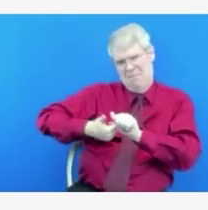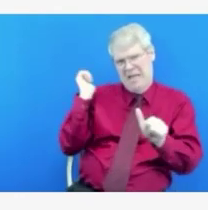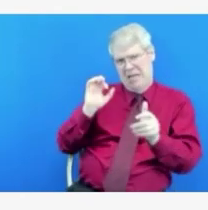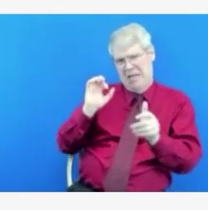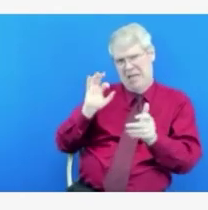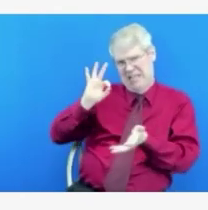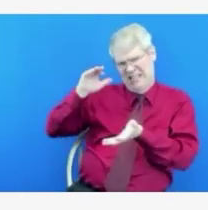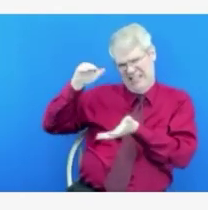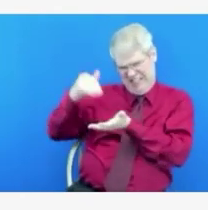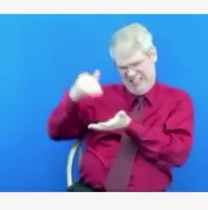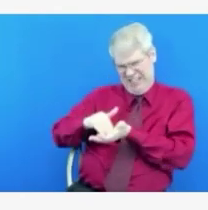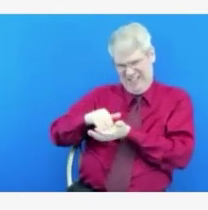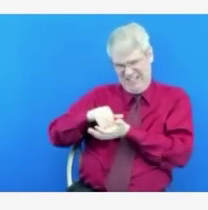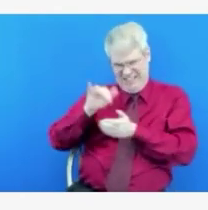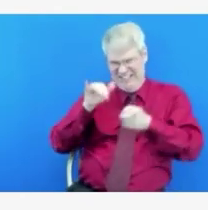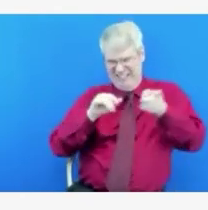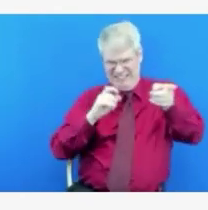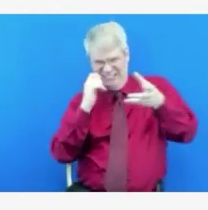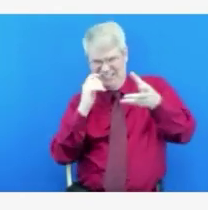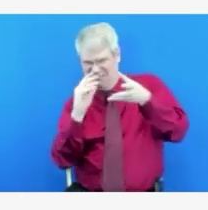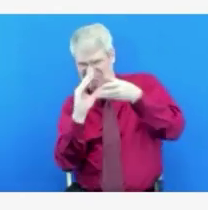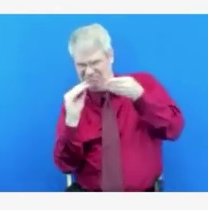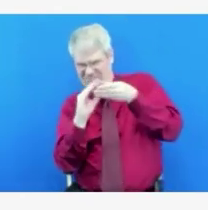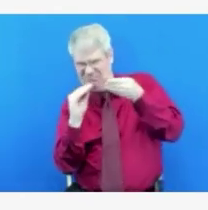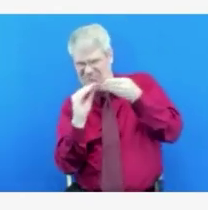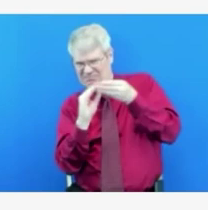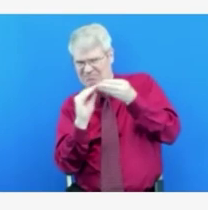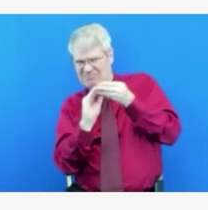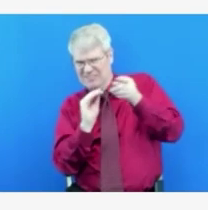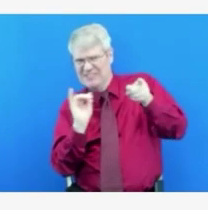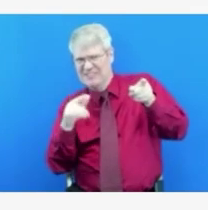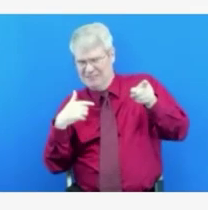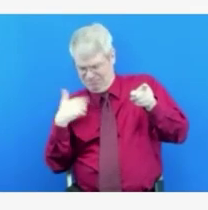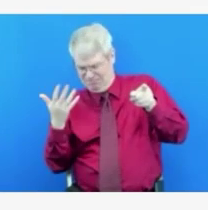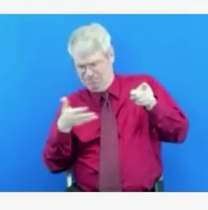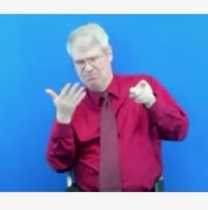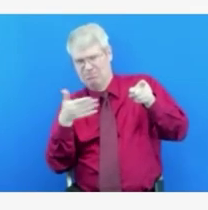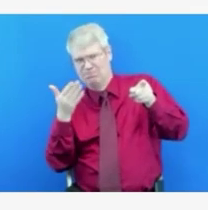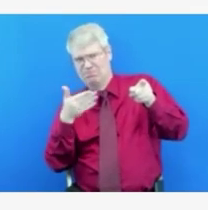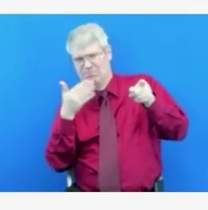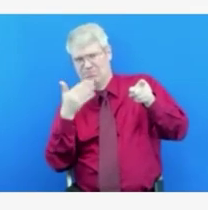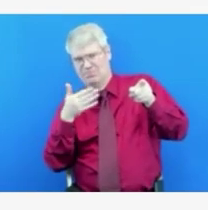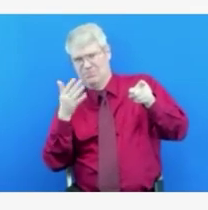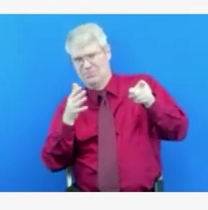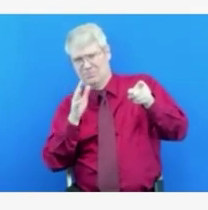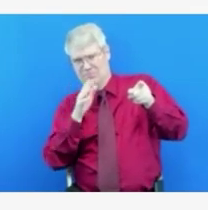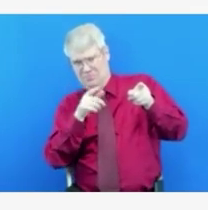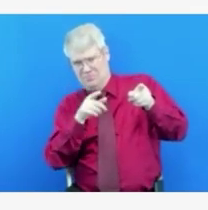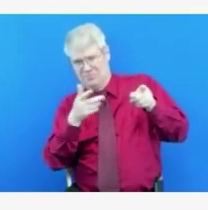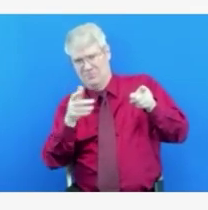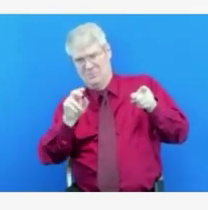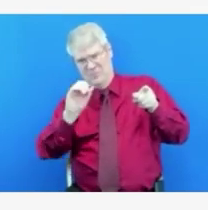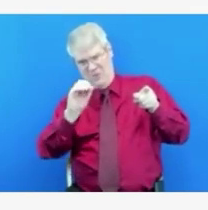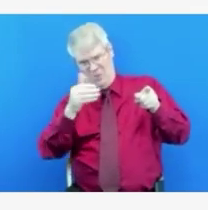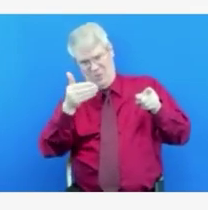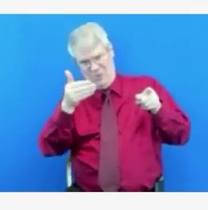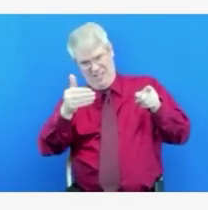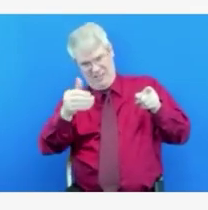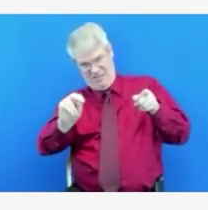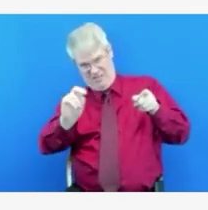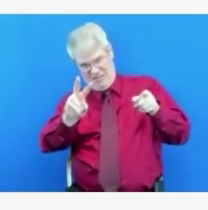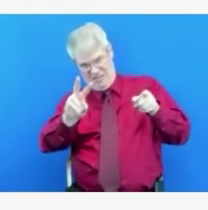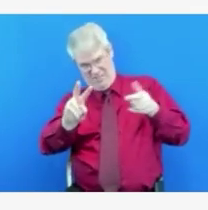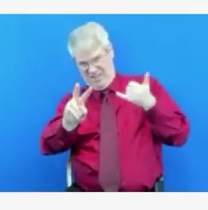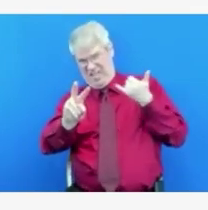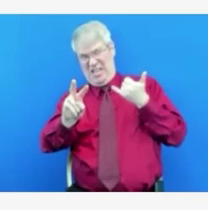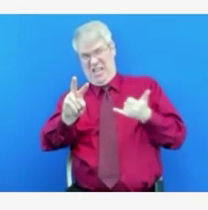if just because that 1900 November figure would be such a multifold increase over what we're seeing now, do